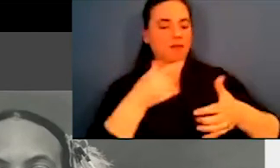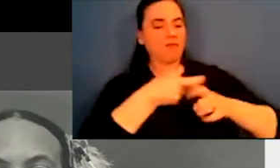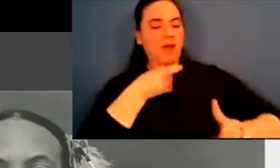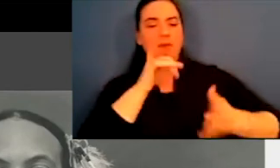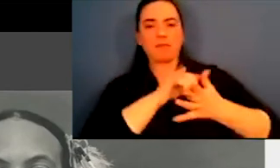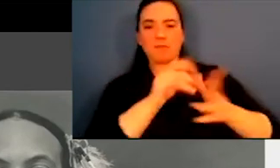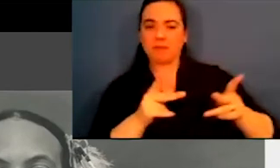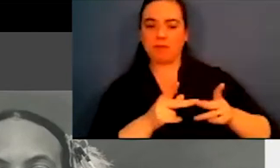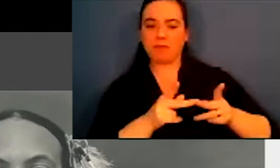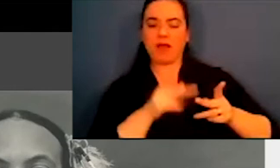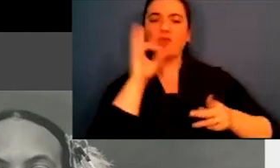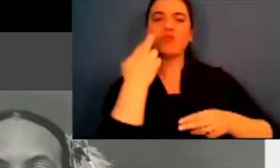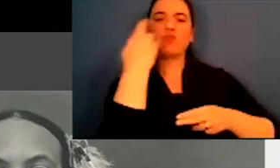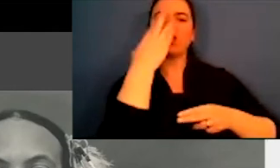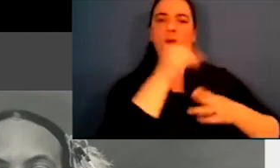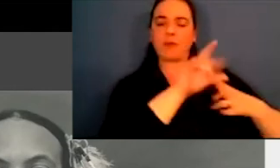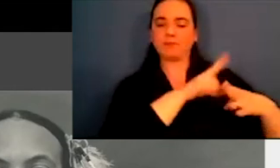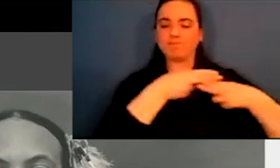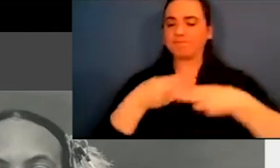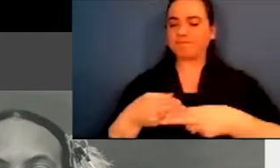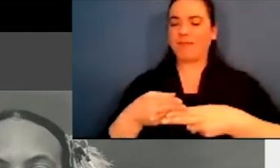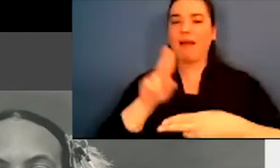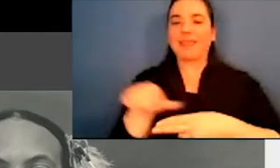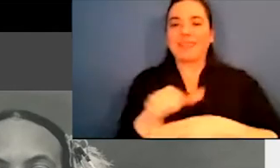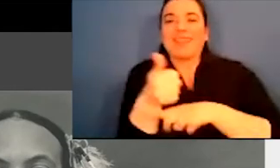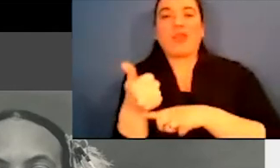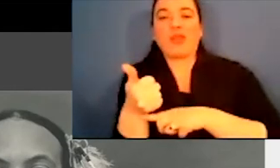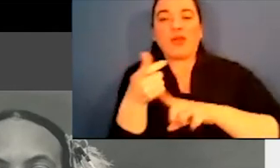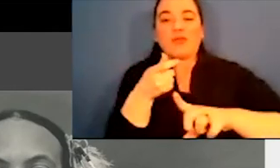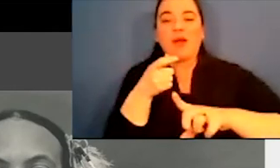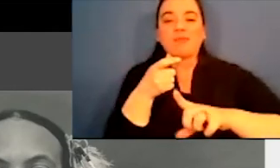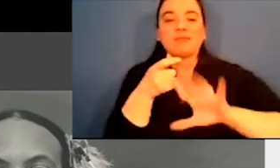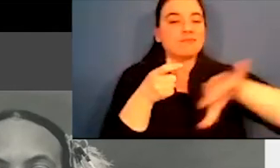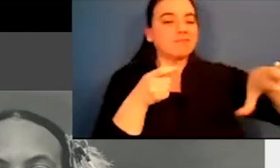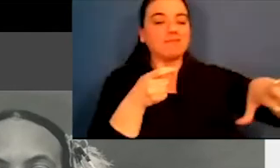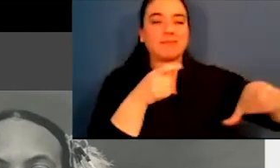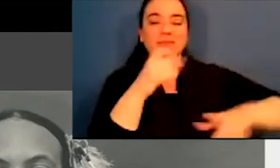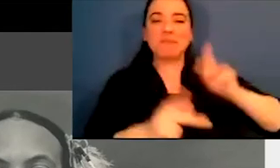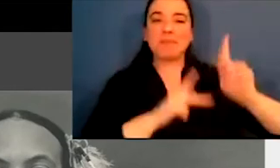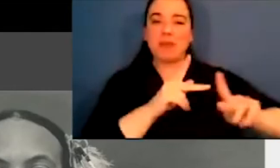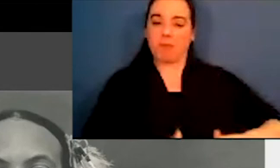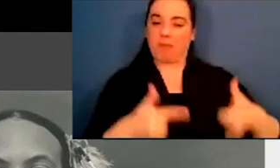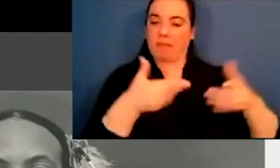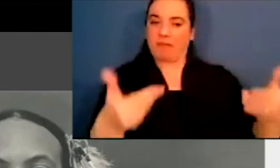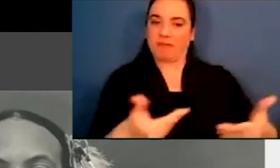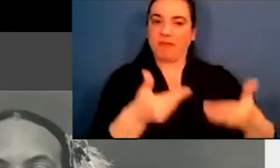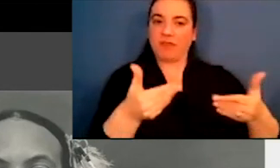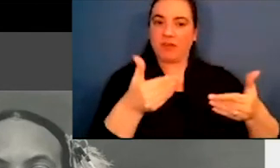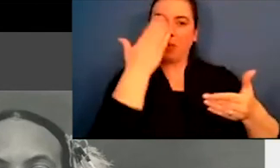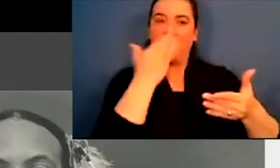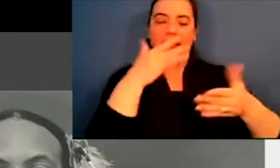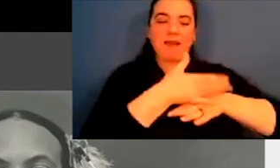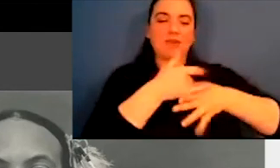means original to a place, hence the only reason it is used is to identify indigenous people as the other